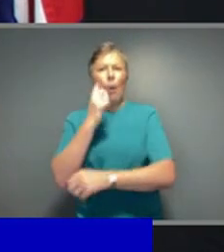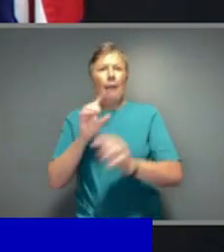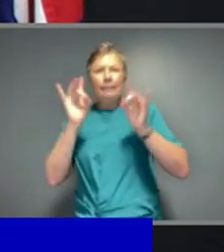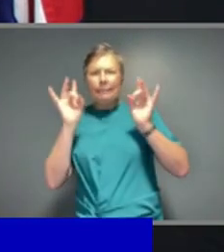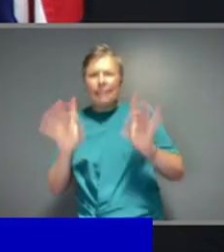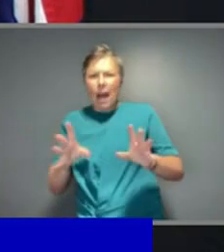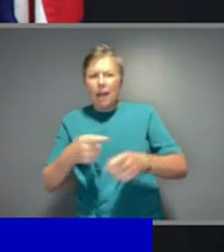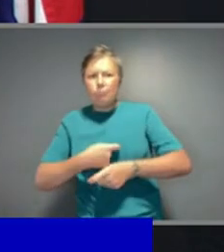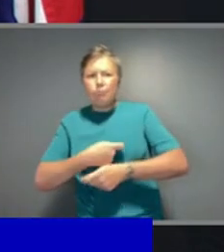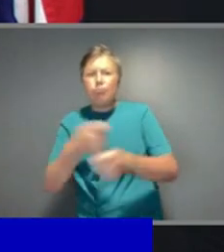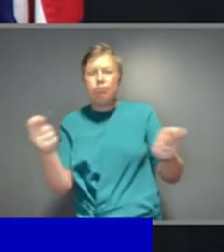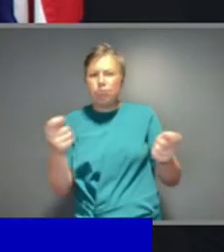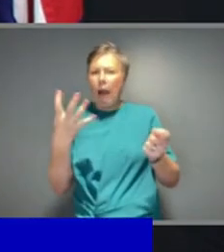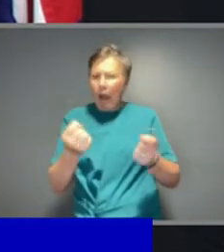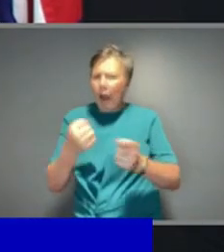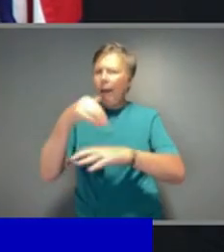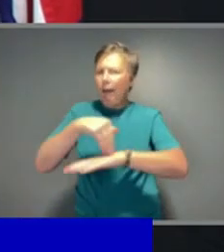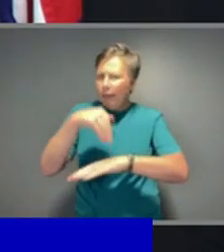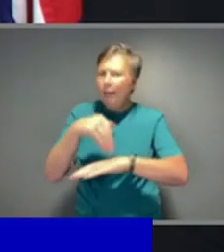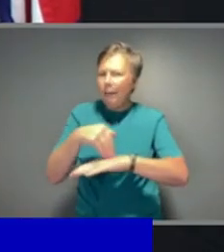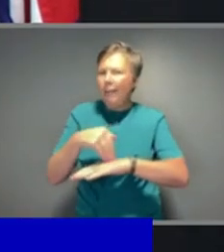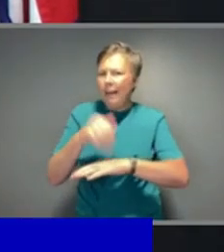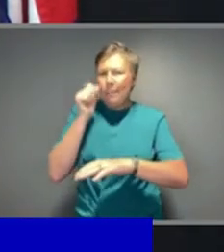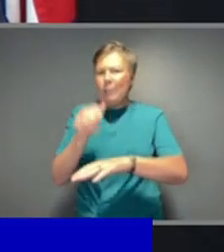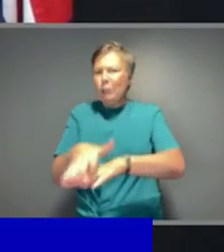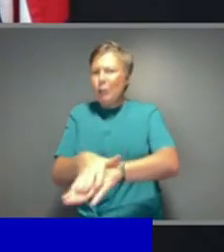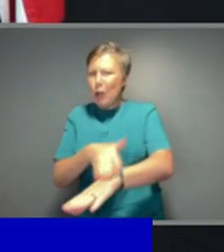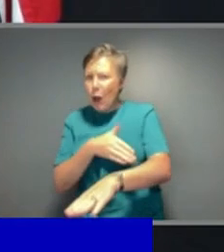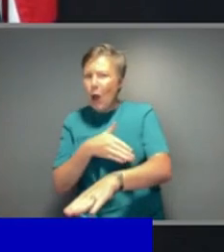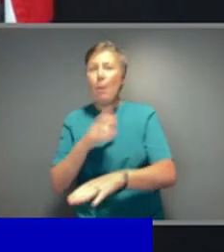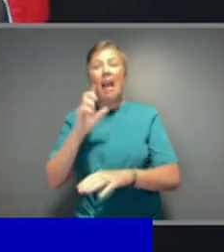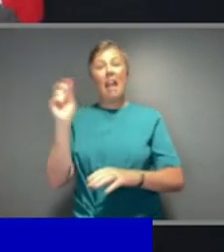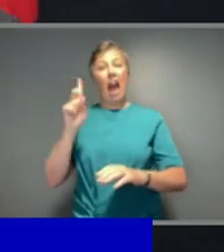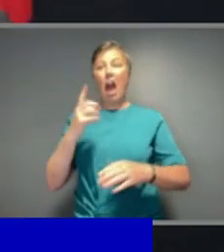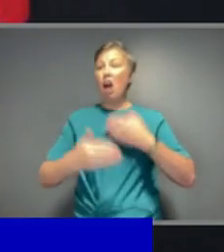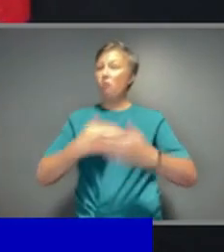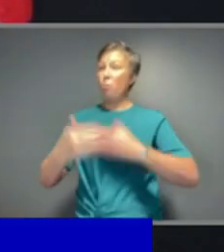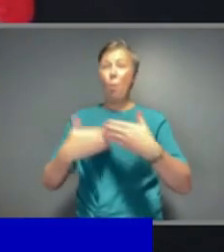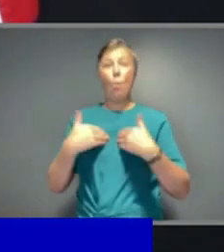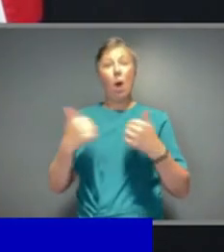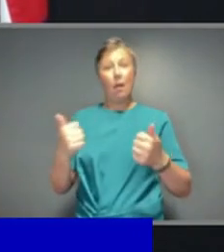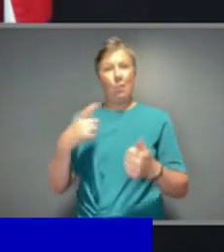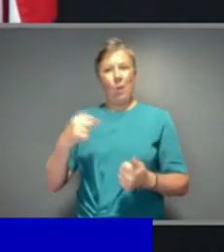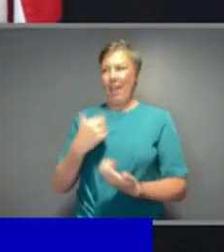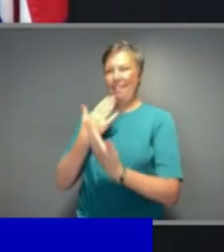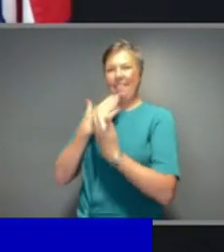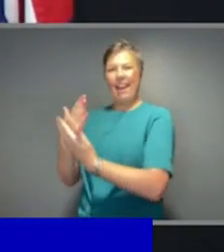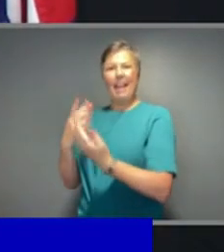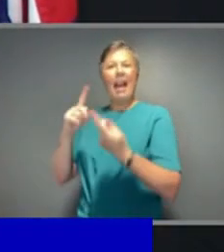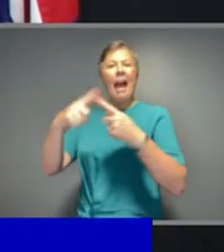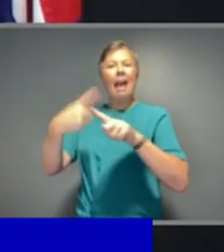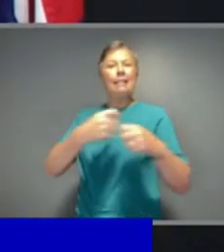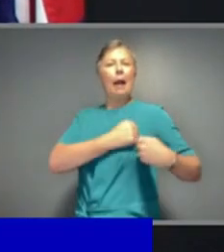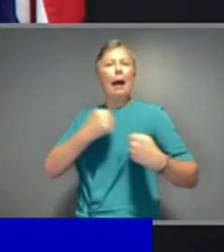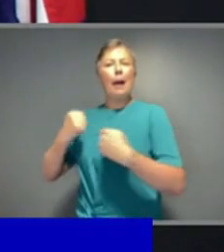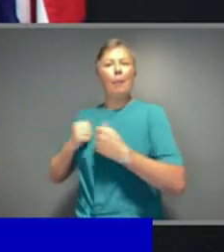around the country. And I particularly want to thank General Fruin, who joins me here today, who at the beginning of June took on my